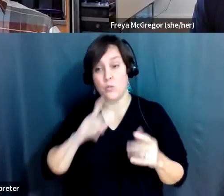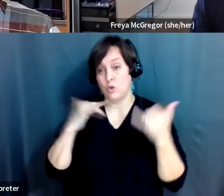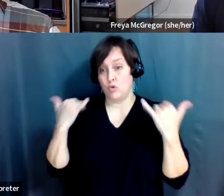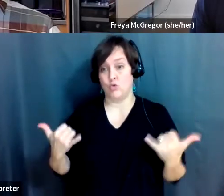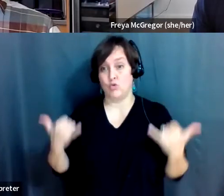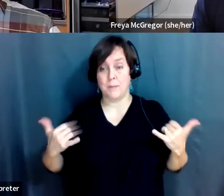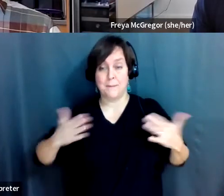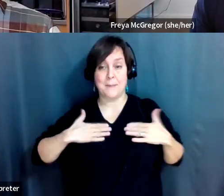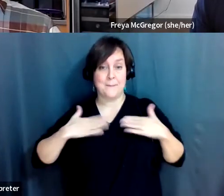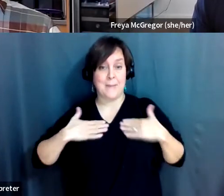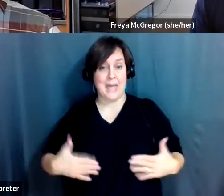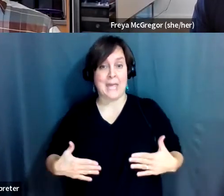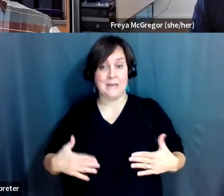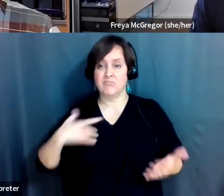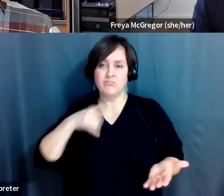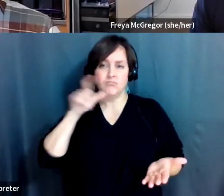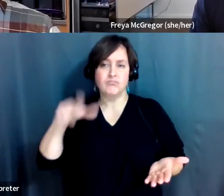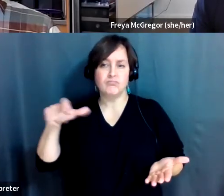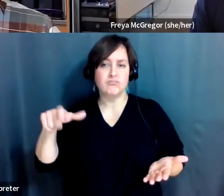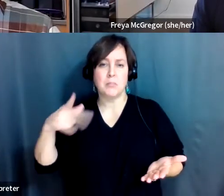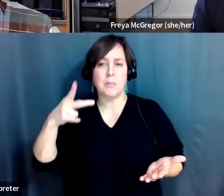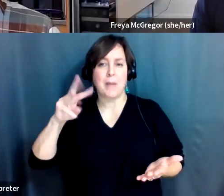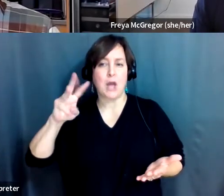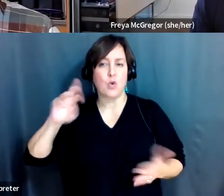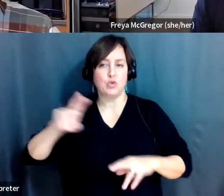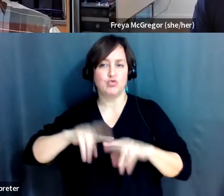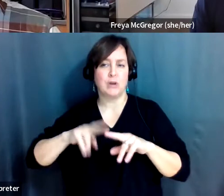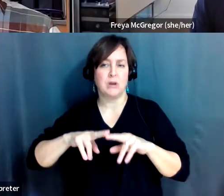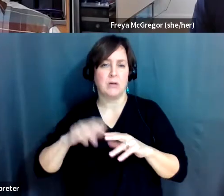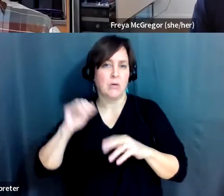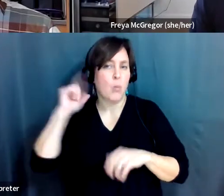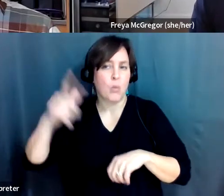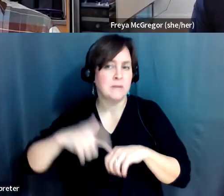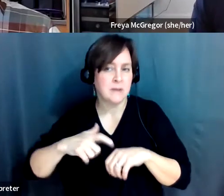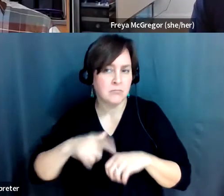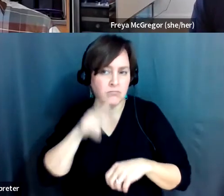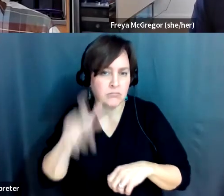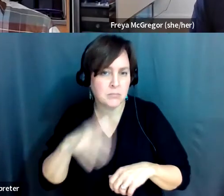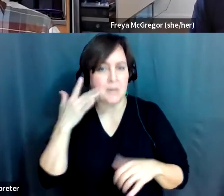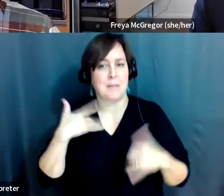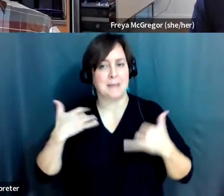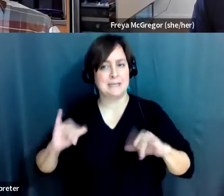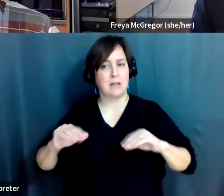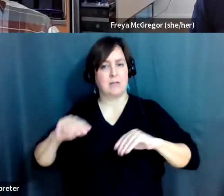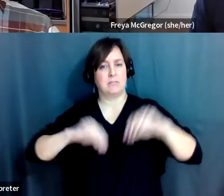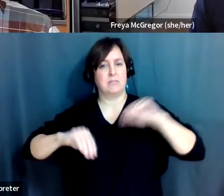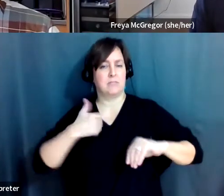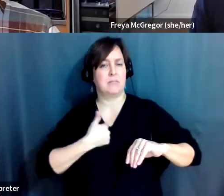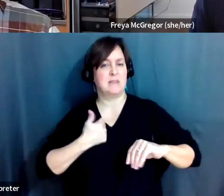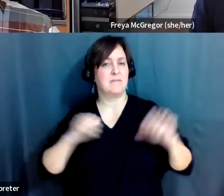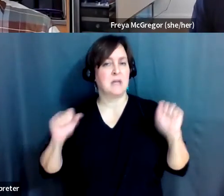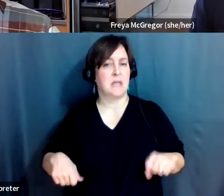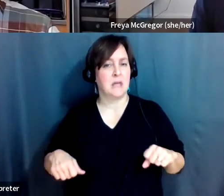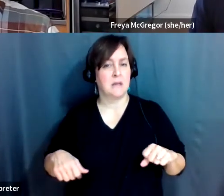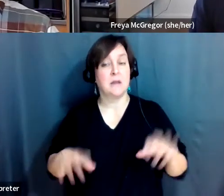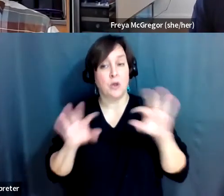my body is at, I do not need a power chair 100% of the time, because I'm still ambulatory. And it's important